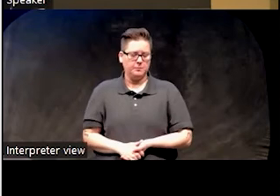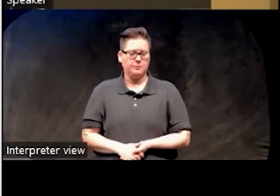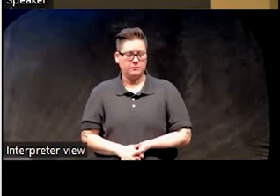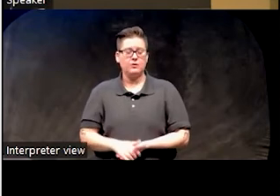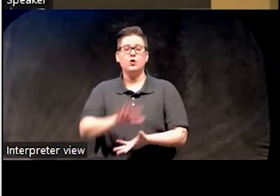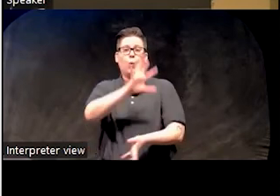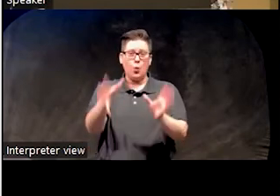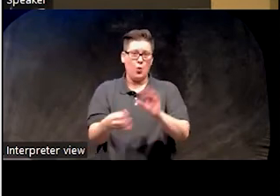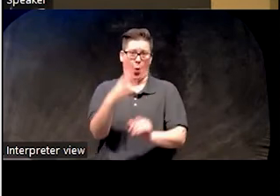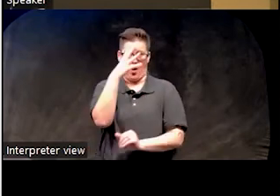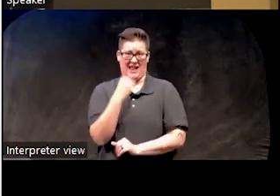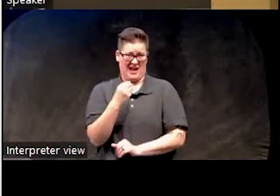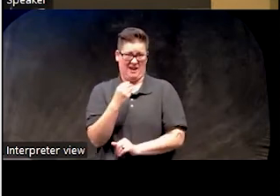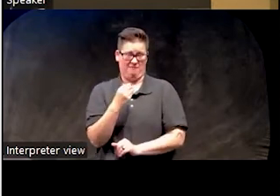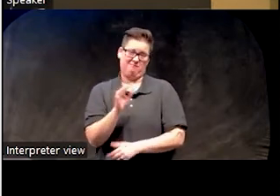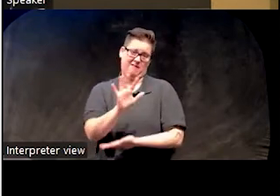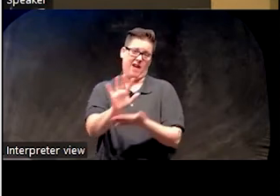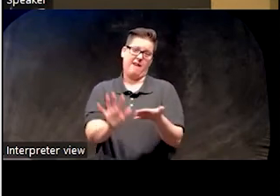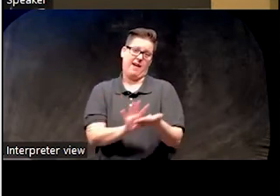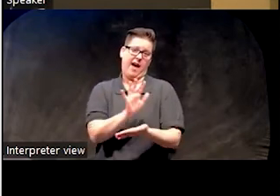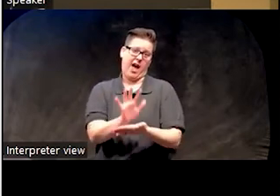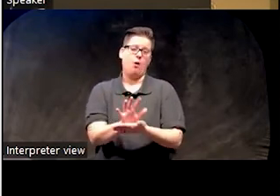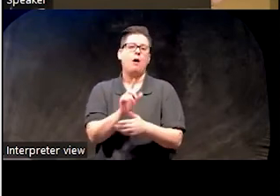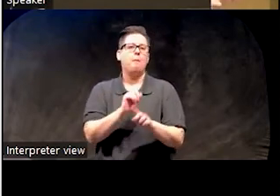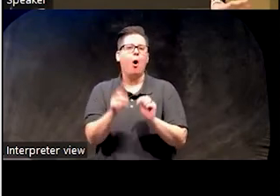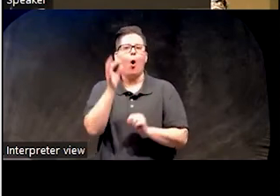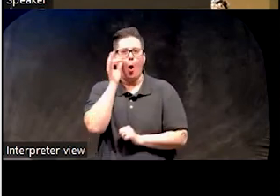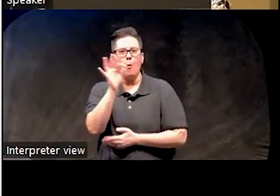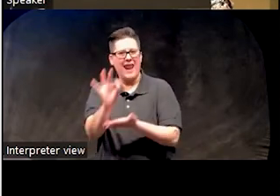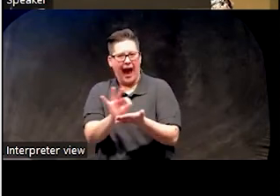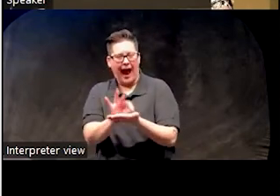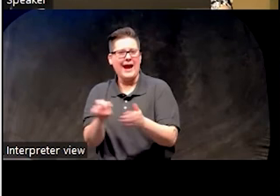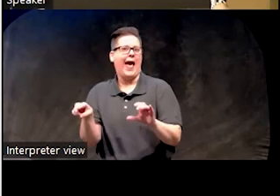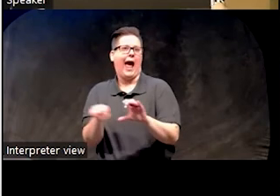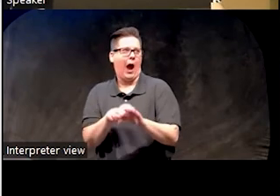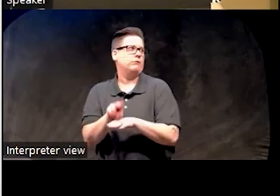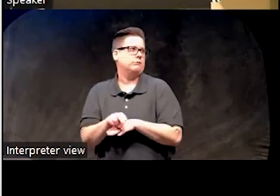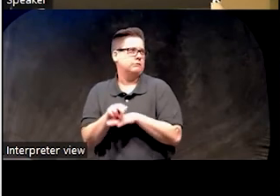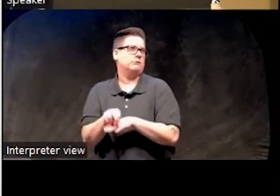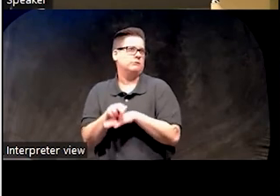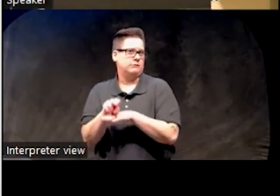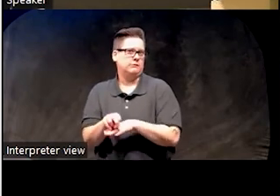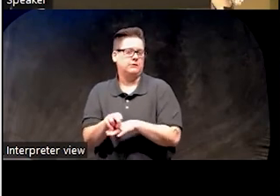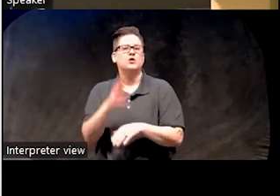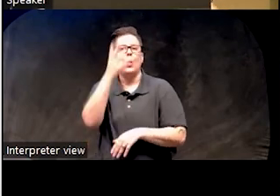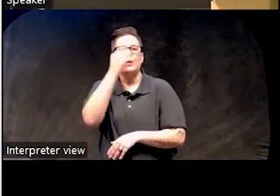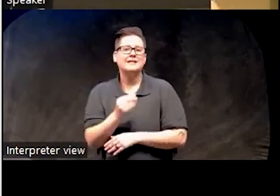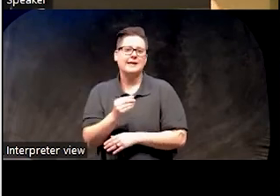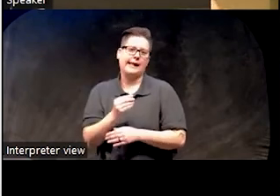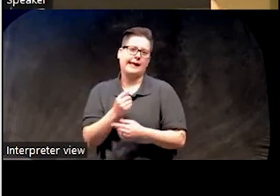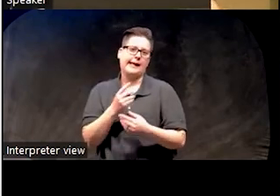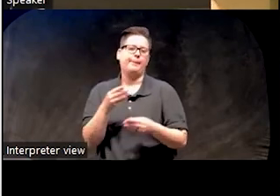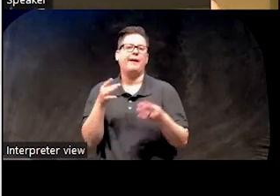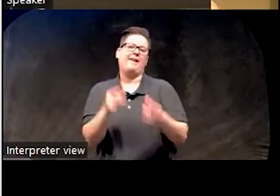So his total sleep time was about five hours, but he was spending close to nine hours in bed. His sleep efficiency, which is just,